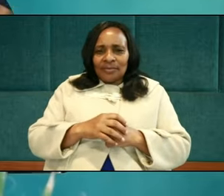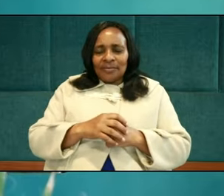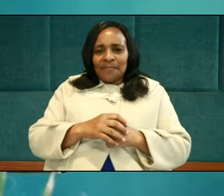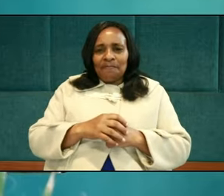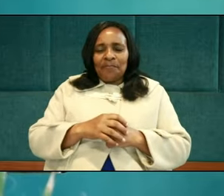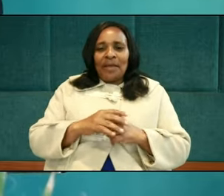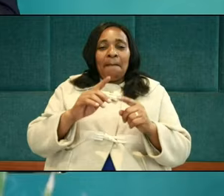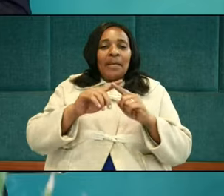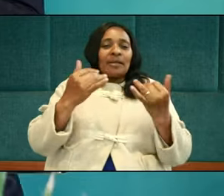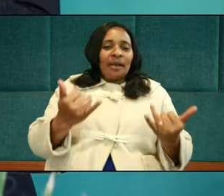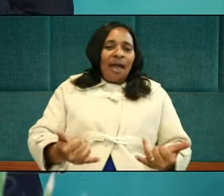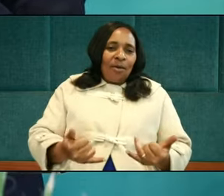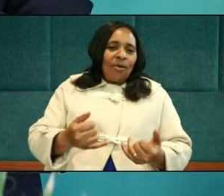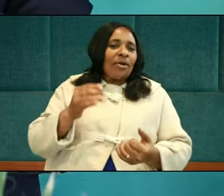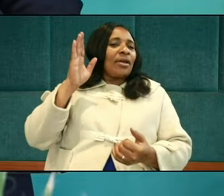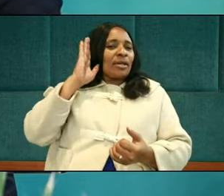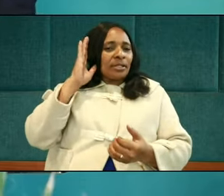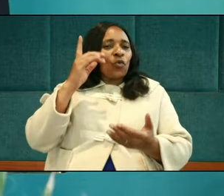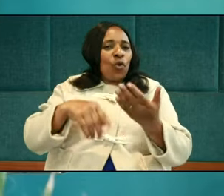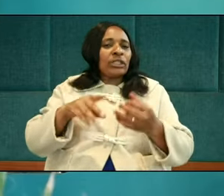But listen to David's response.